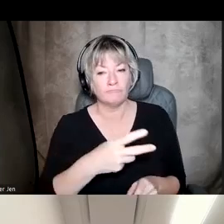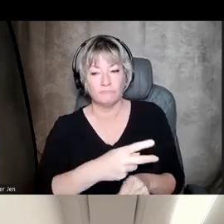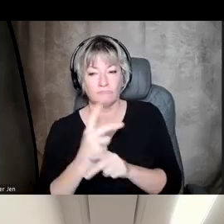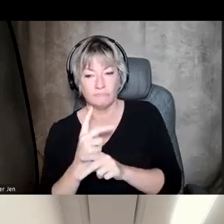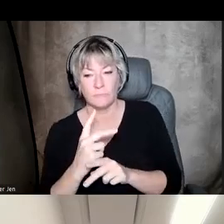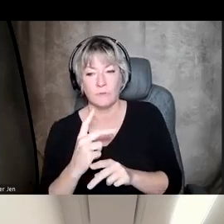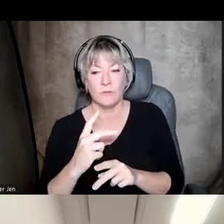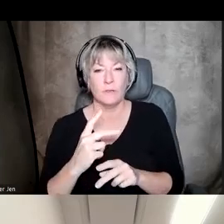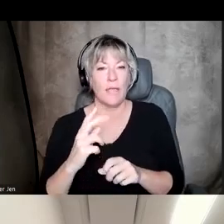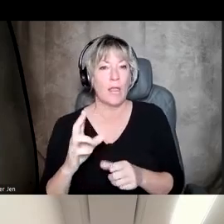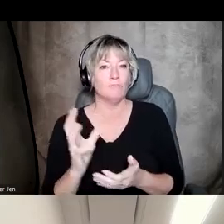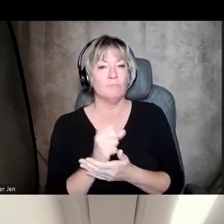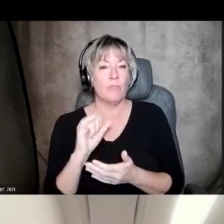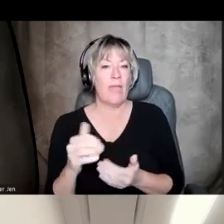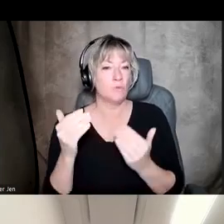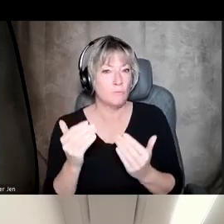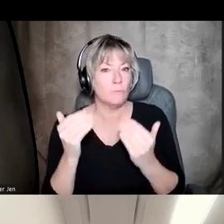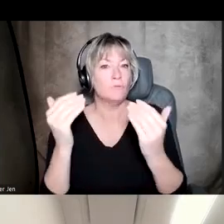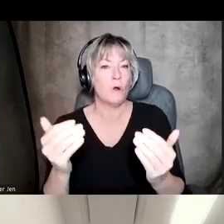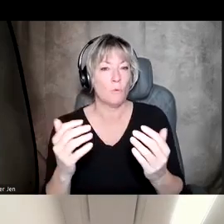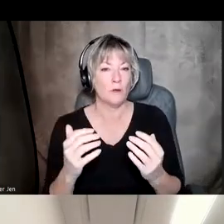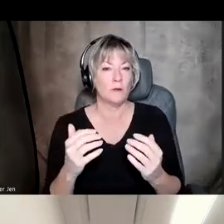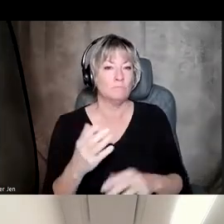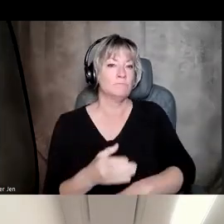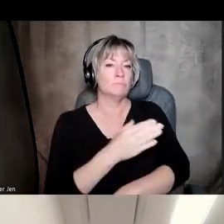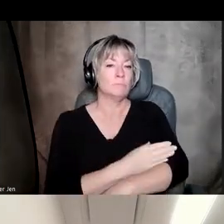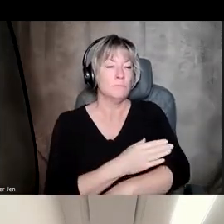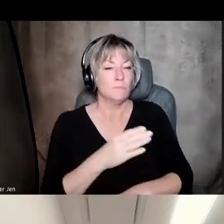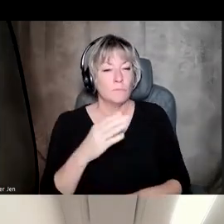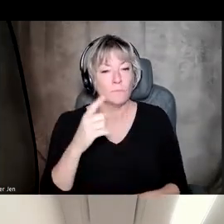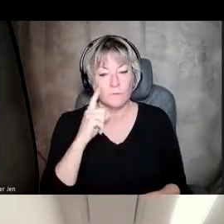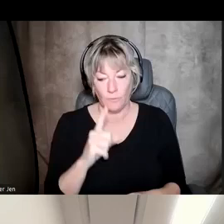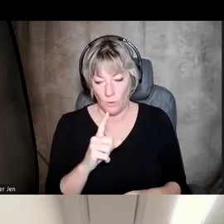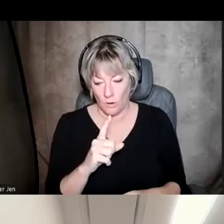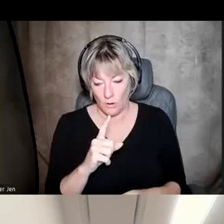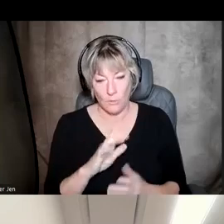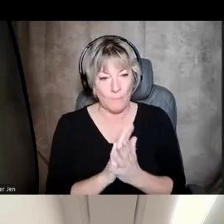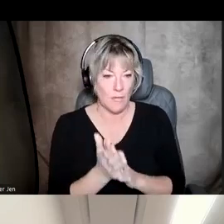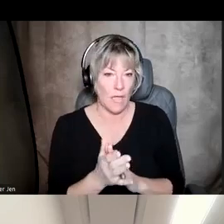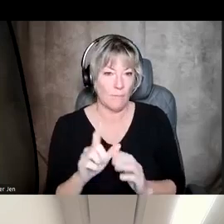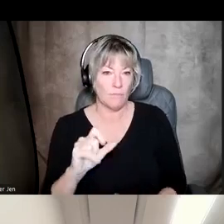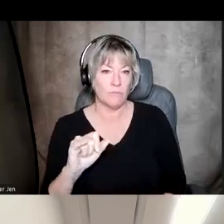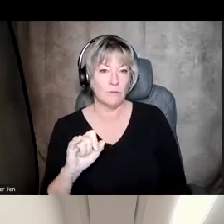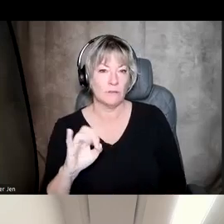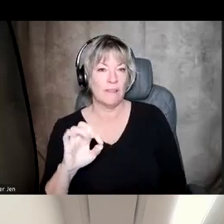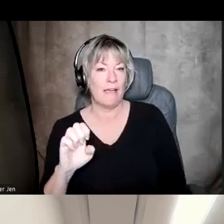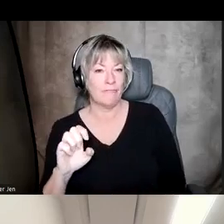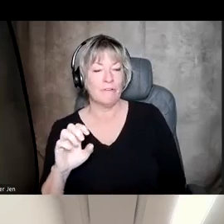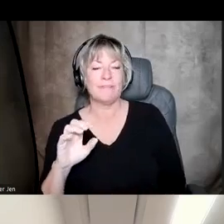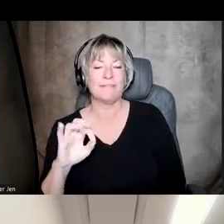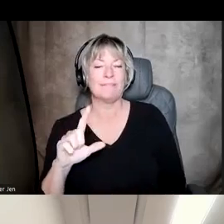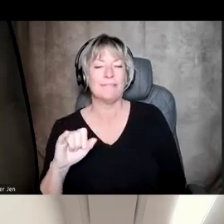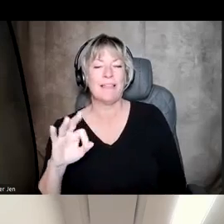forward advances on the, on what then became the lifeline in 2005.